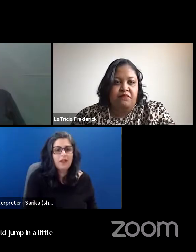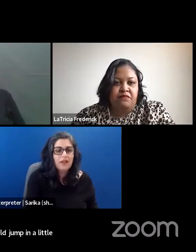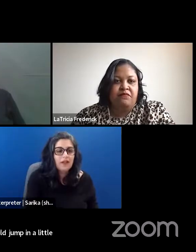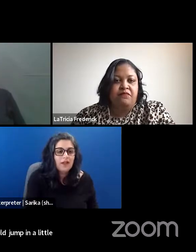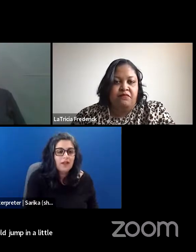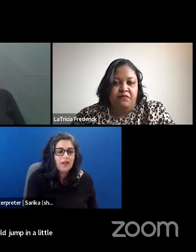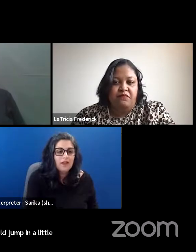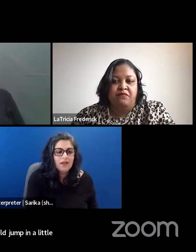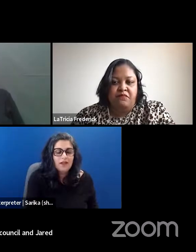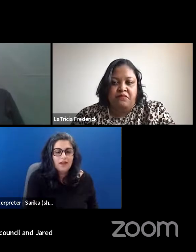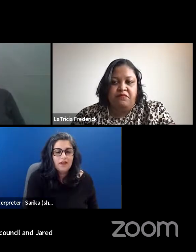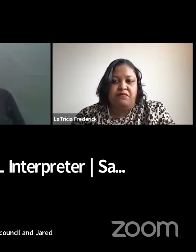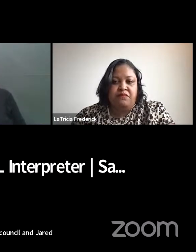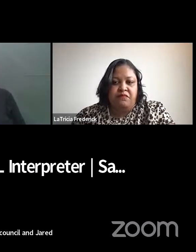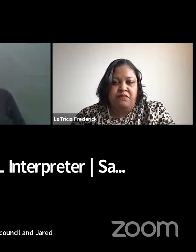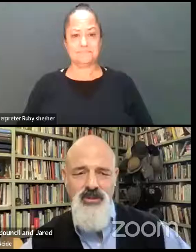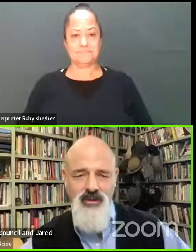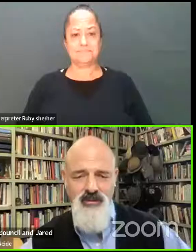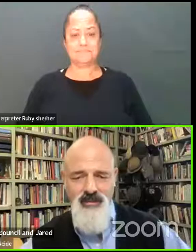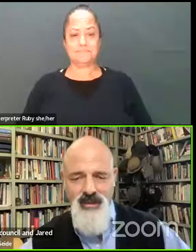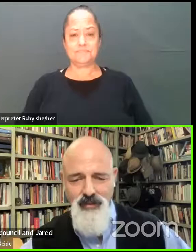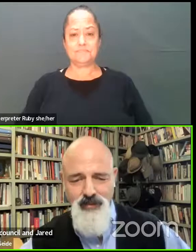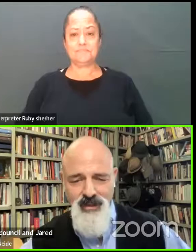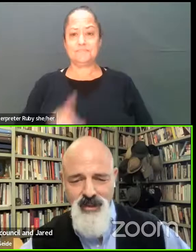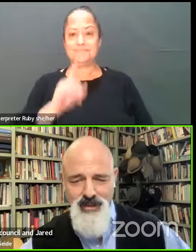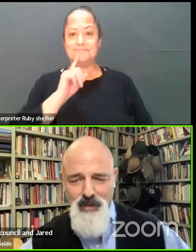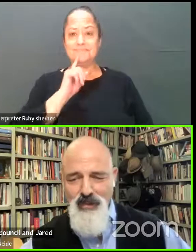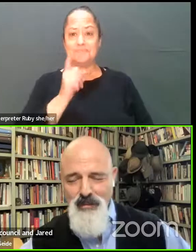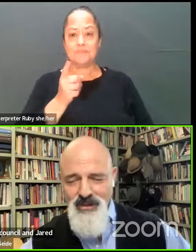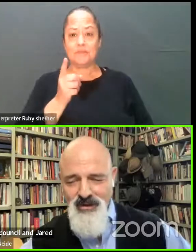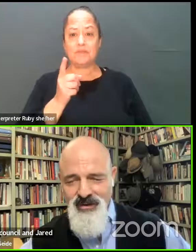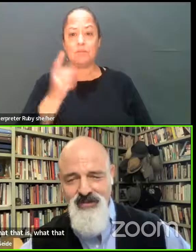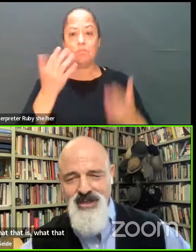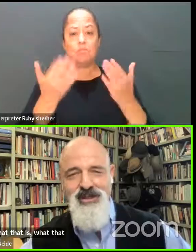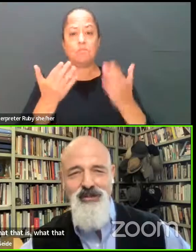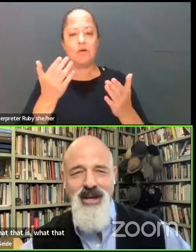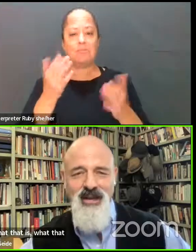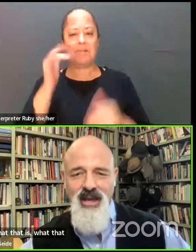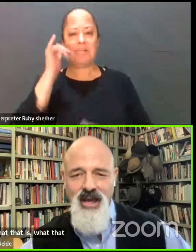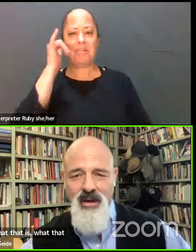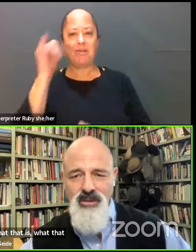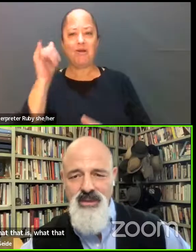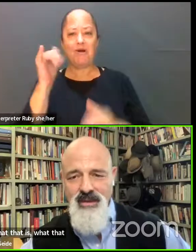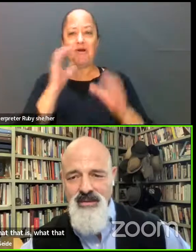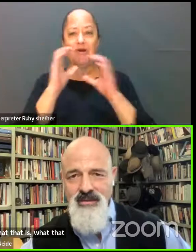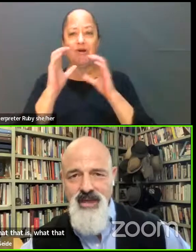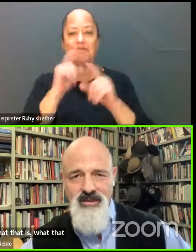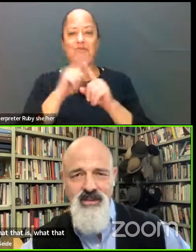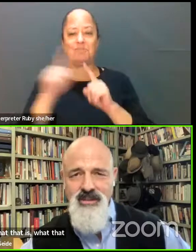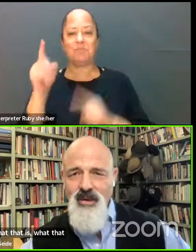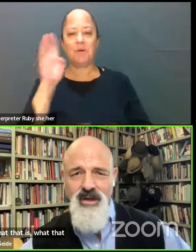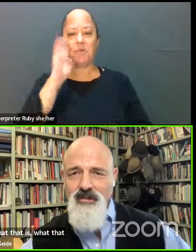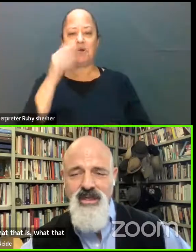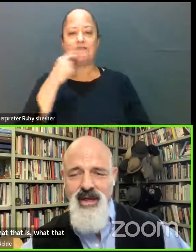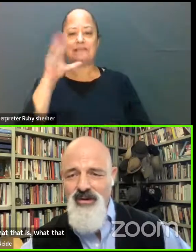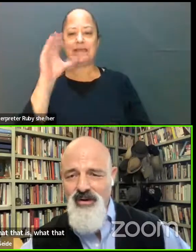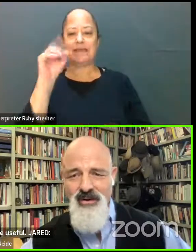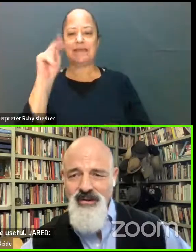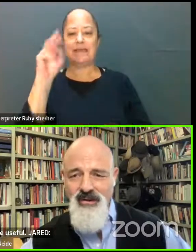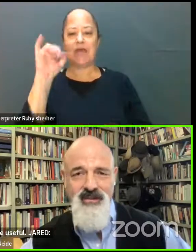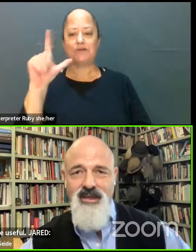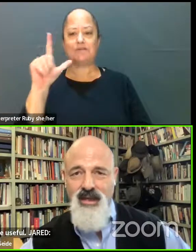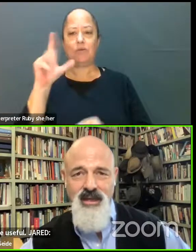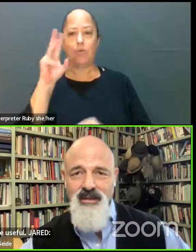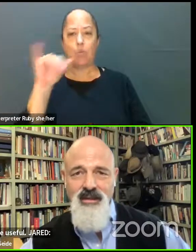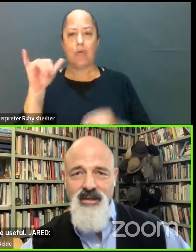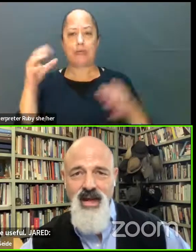looks like and how that might be useful. Sure. It's probably a much longer conversation, but I will say that counsel is a way to come together